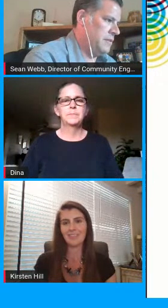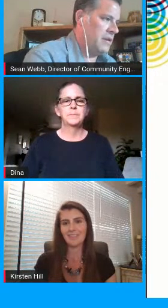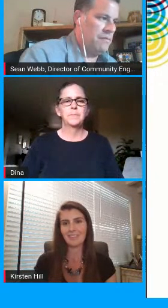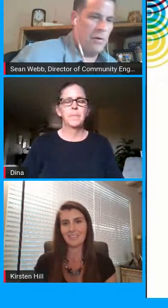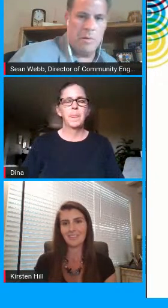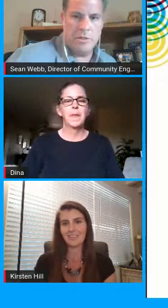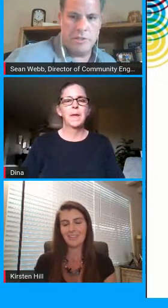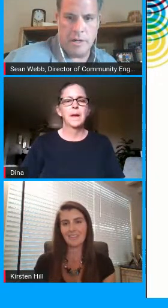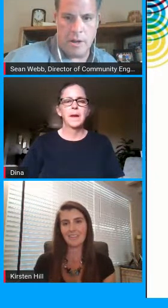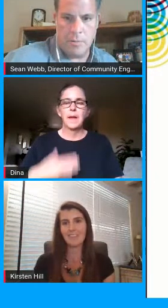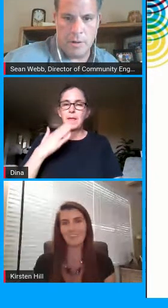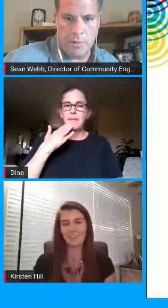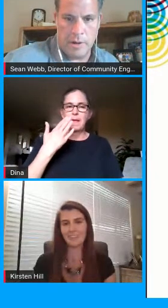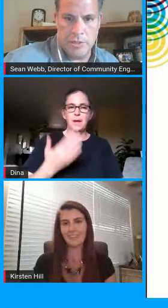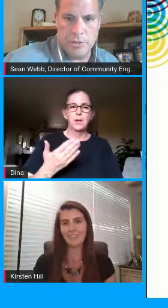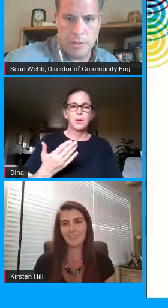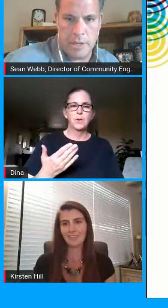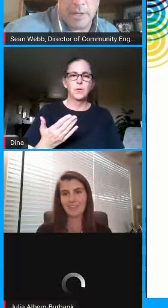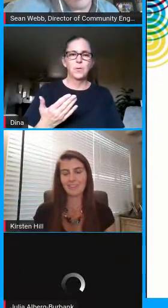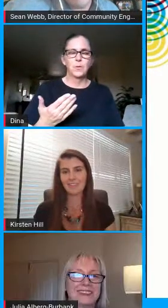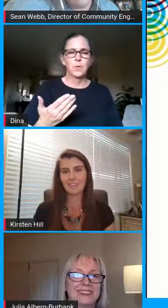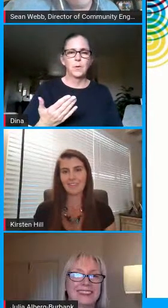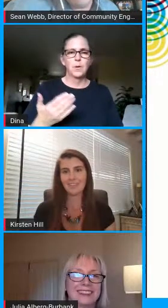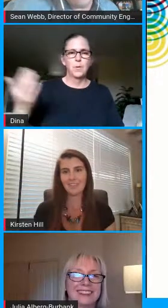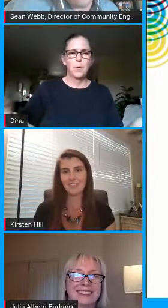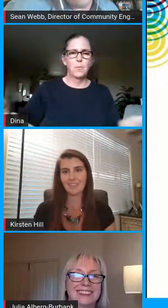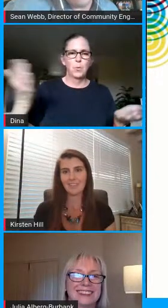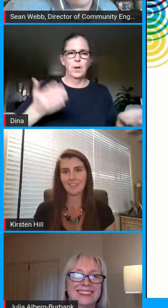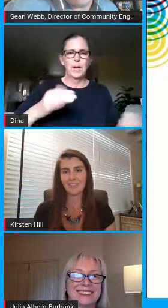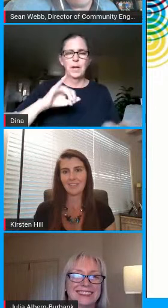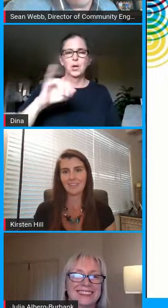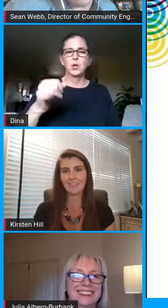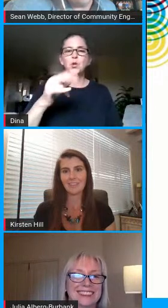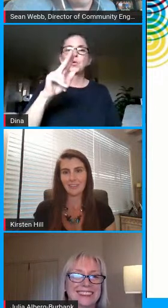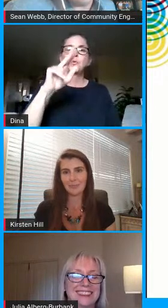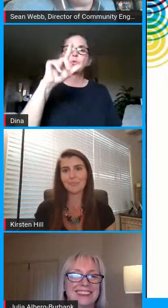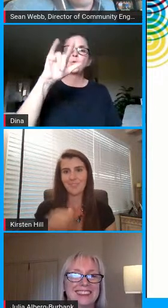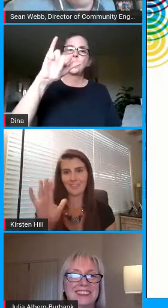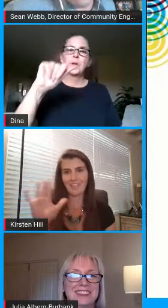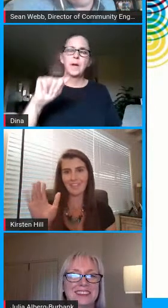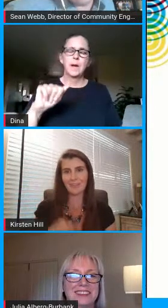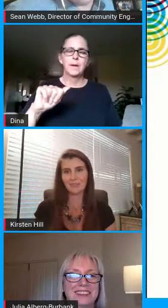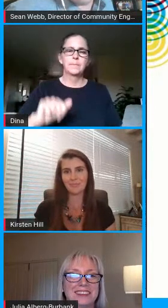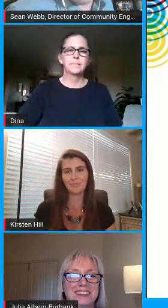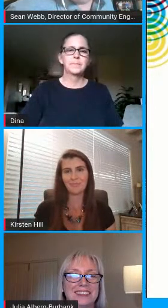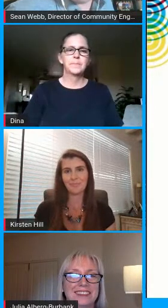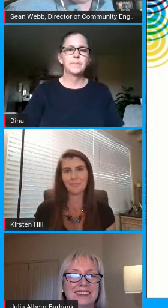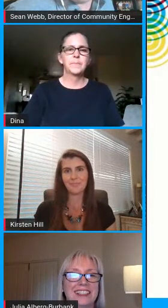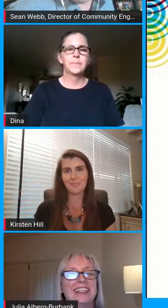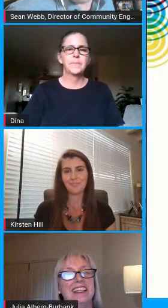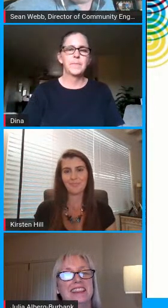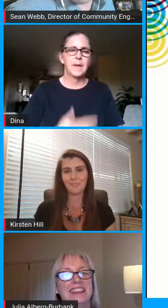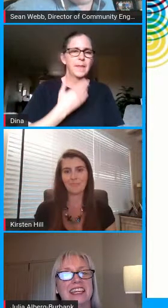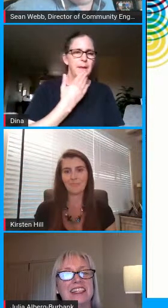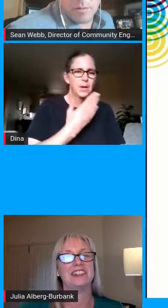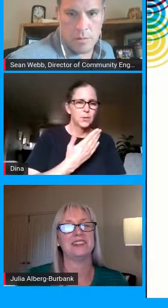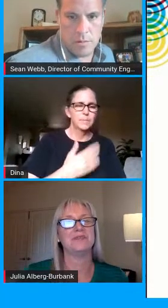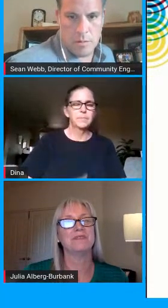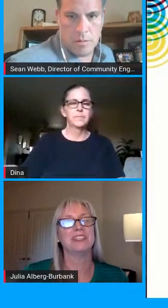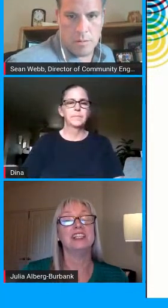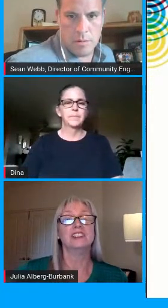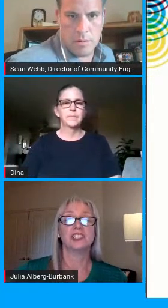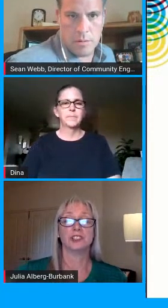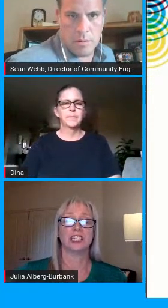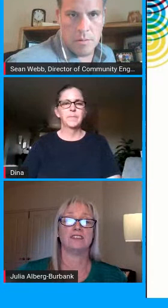well excellent thank you very much and now we're going to bring on julia who's going to be sharing thank you very much kirsten thank you thank